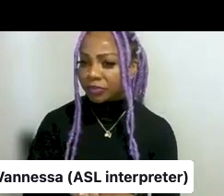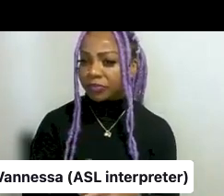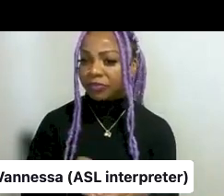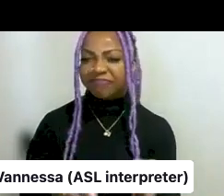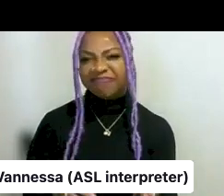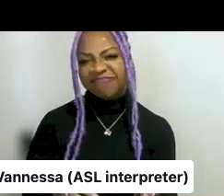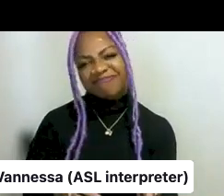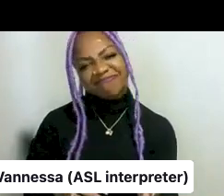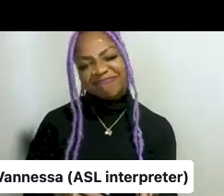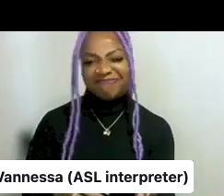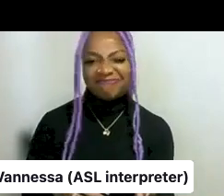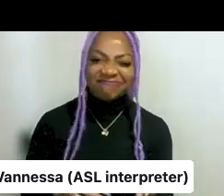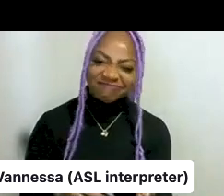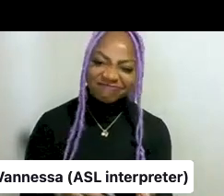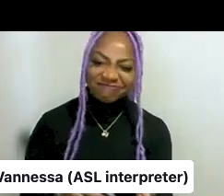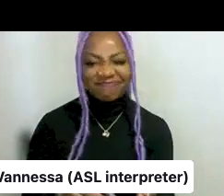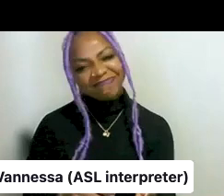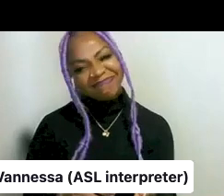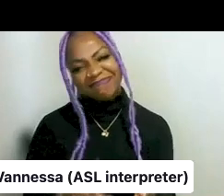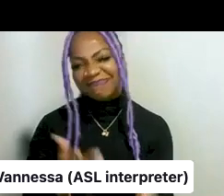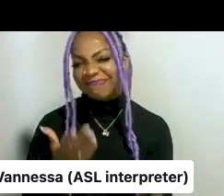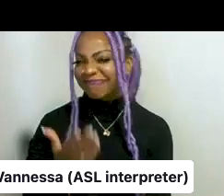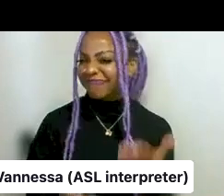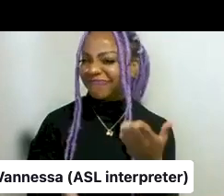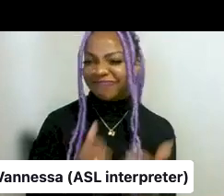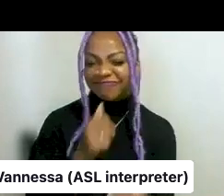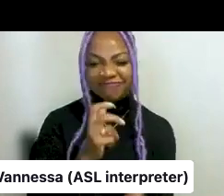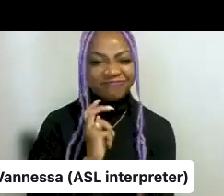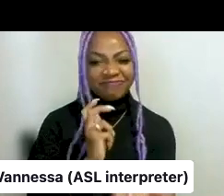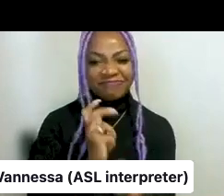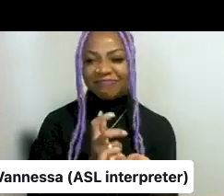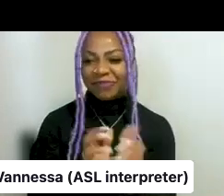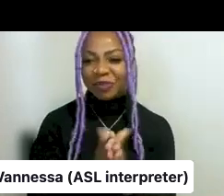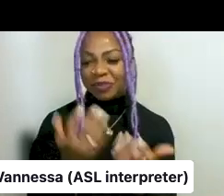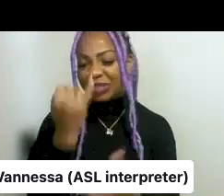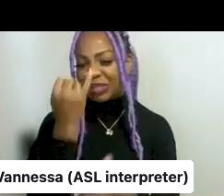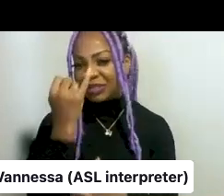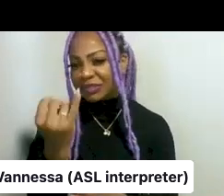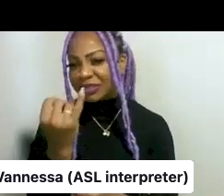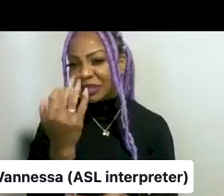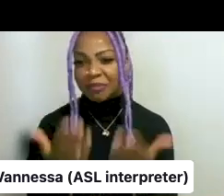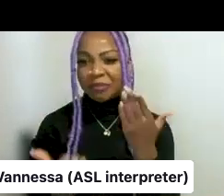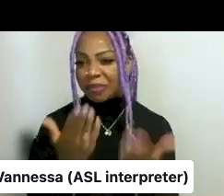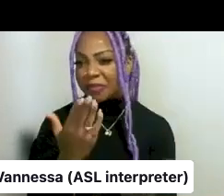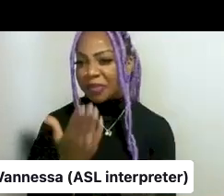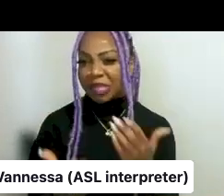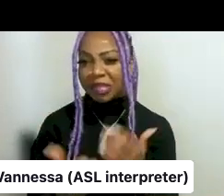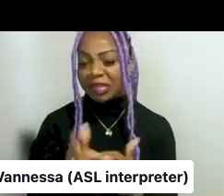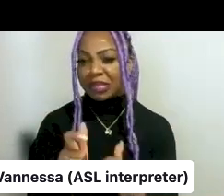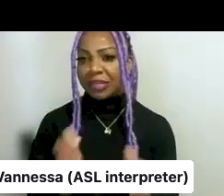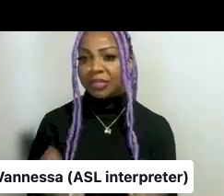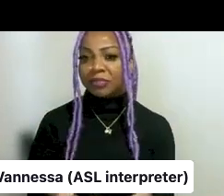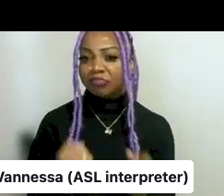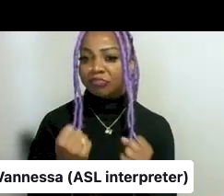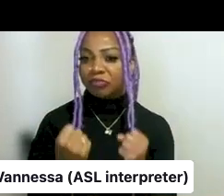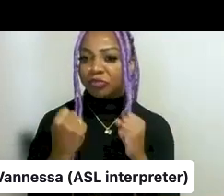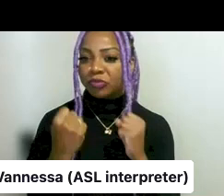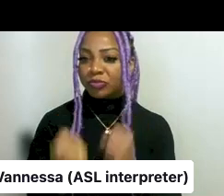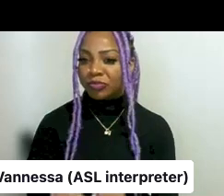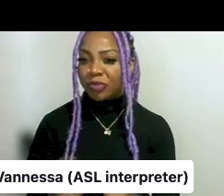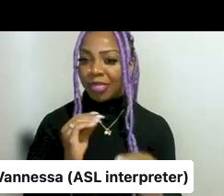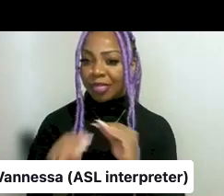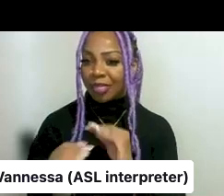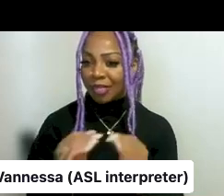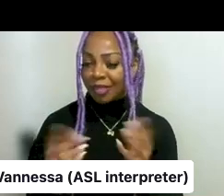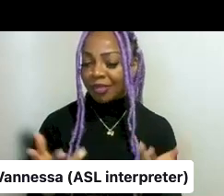ah, I don't know if this is appropriate for the book. Um, maybe it needs some really heavy editing, but, um, of course the